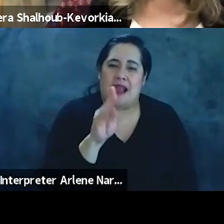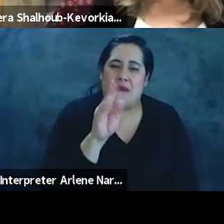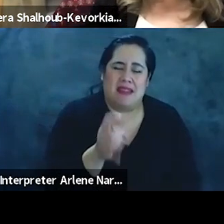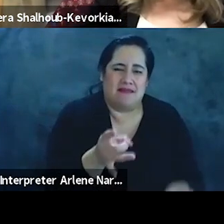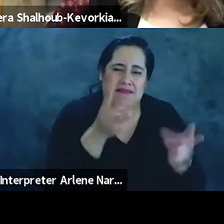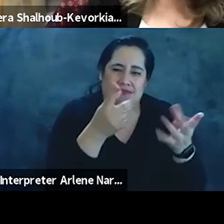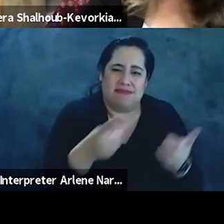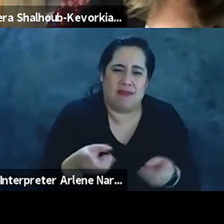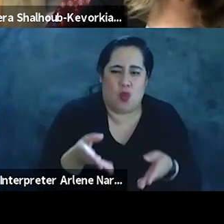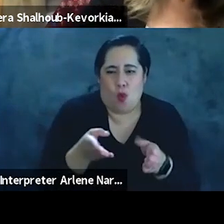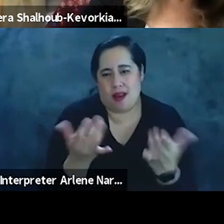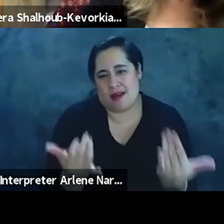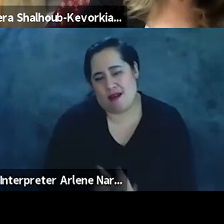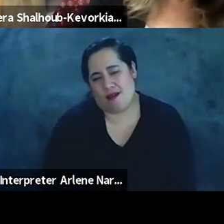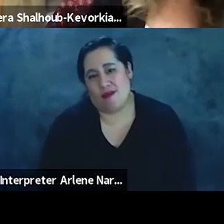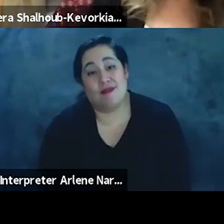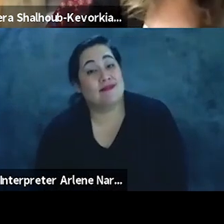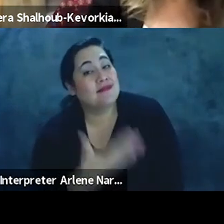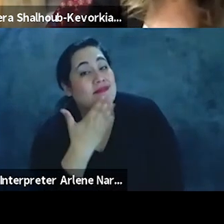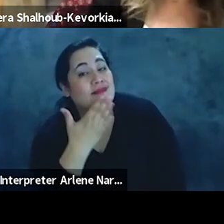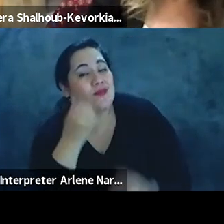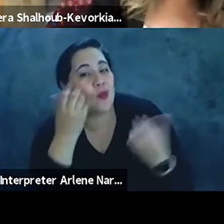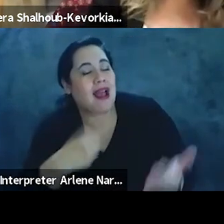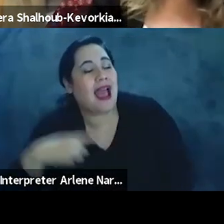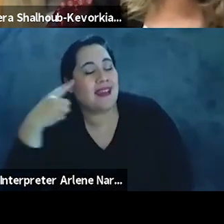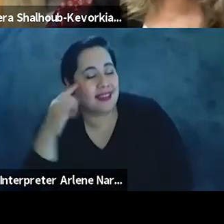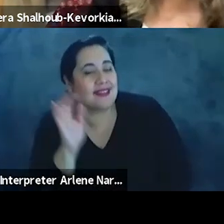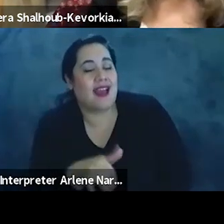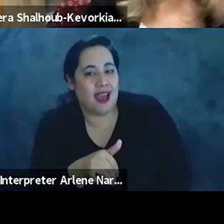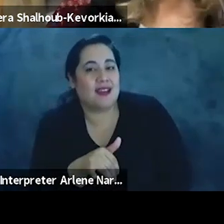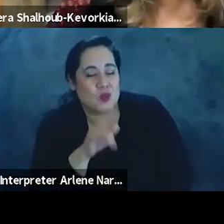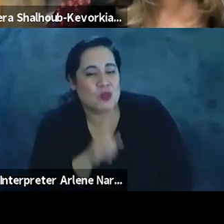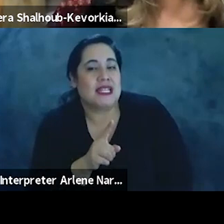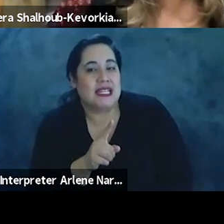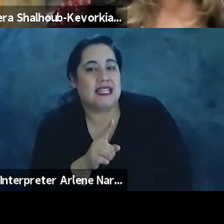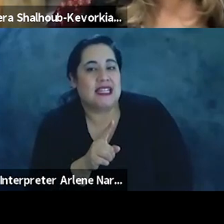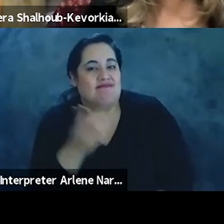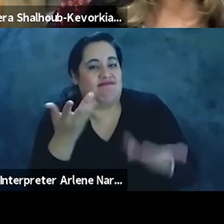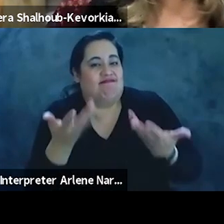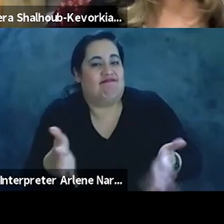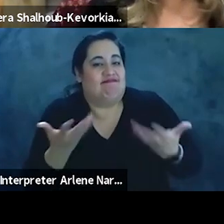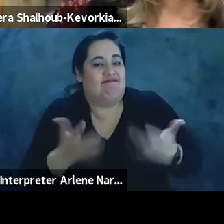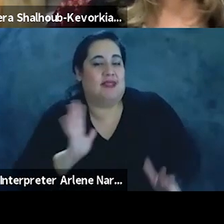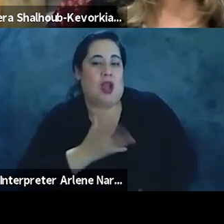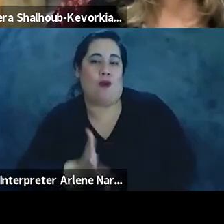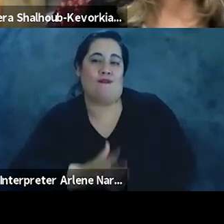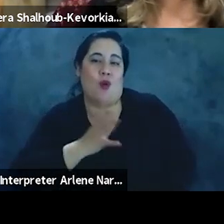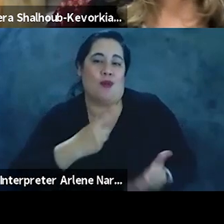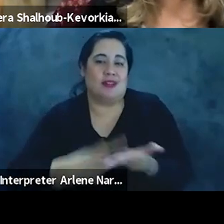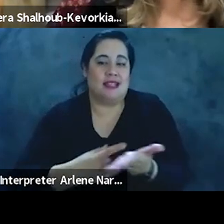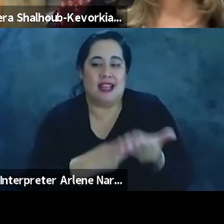well thank you very much i think that does probably conclude our formal discussion i